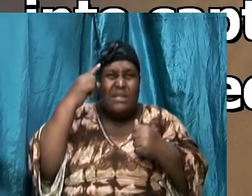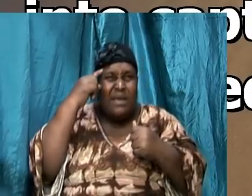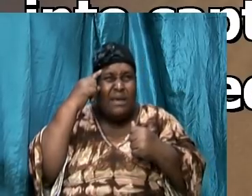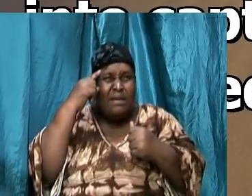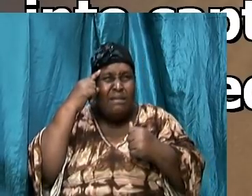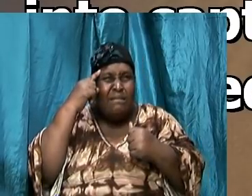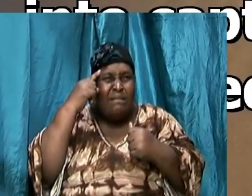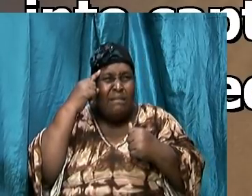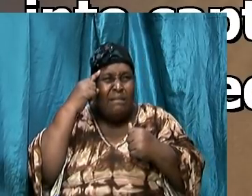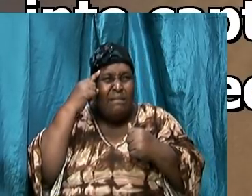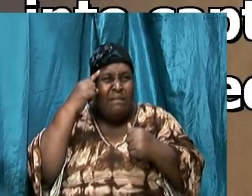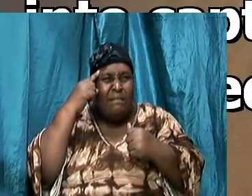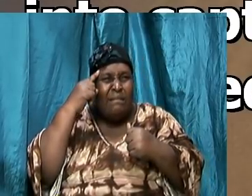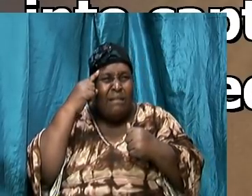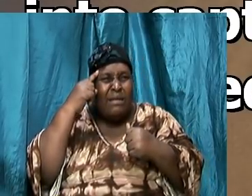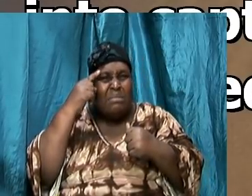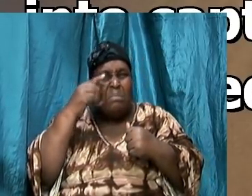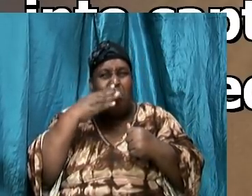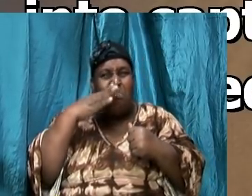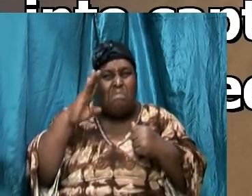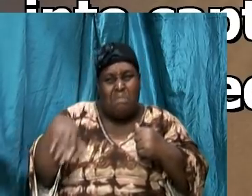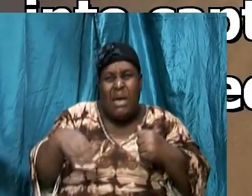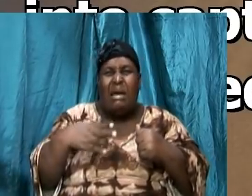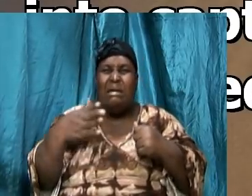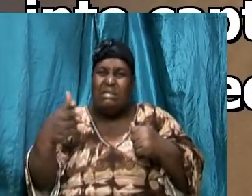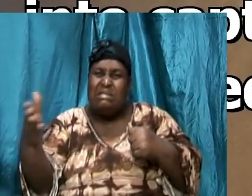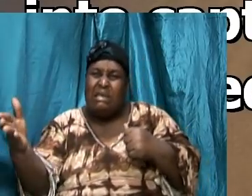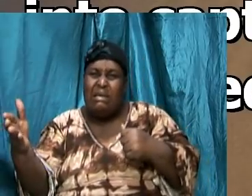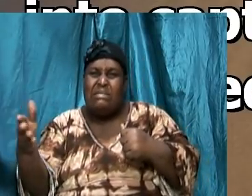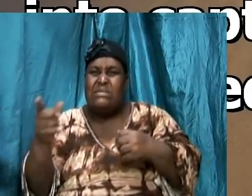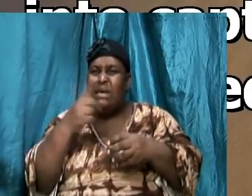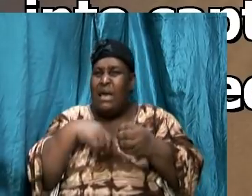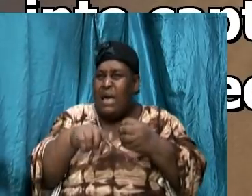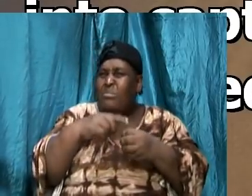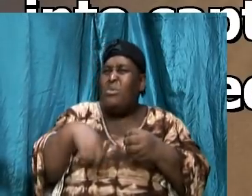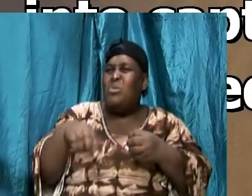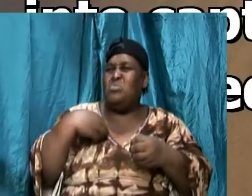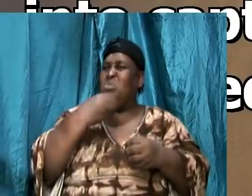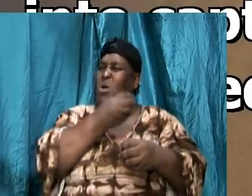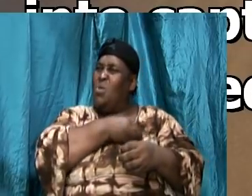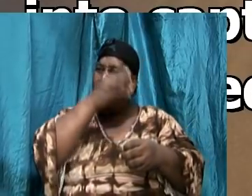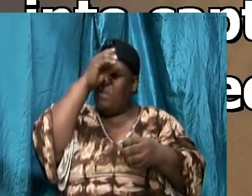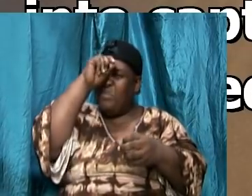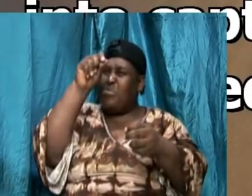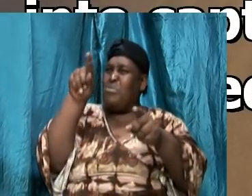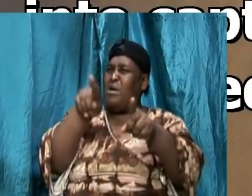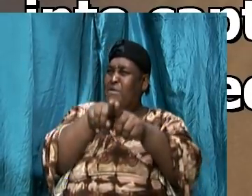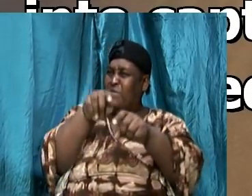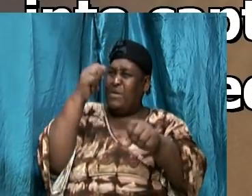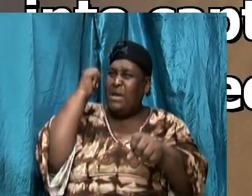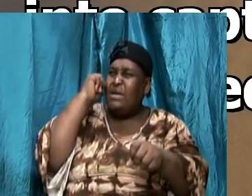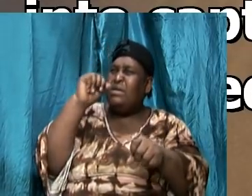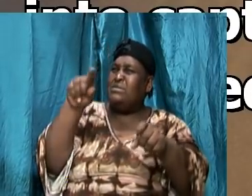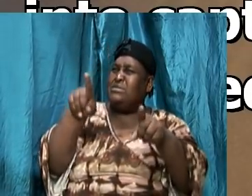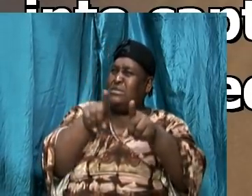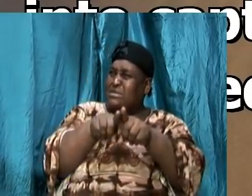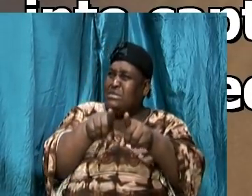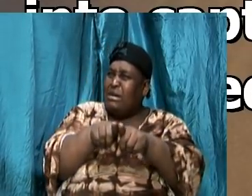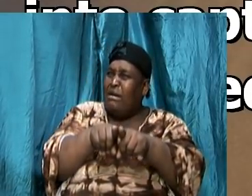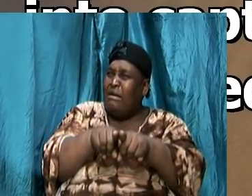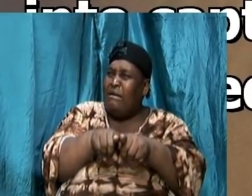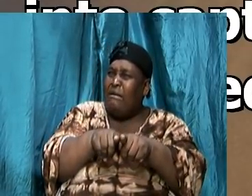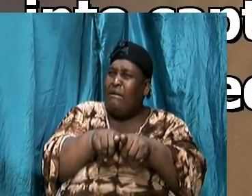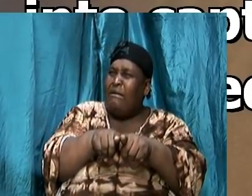our sisters we start to think particular ways about the church of God itself we start to think particular ways about